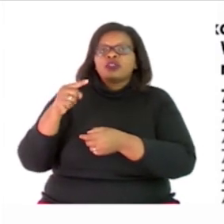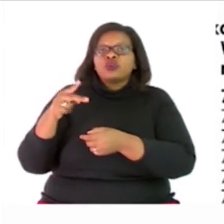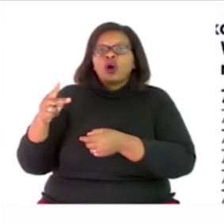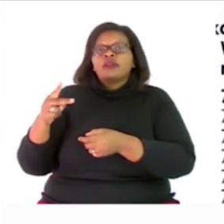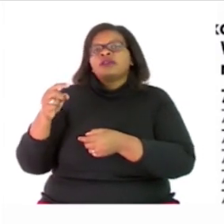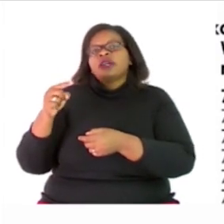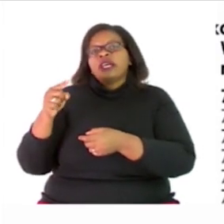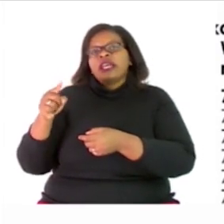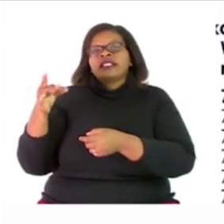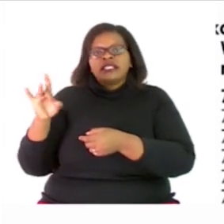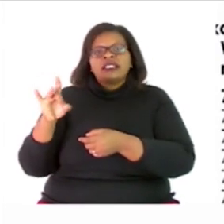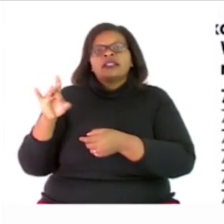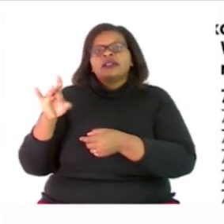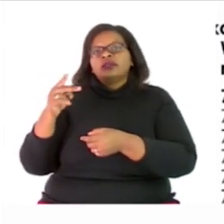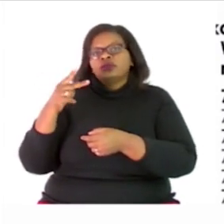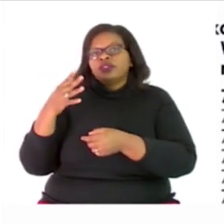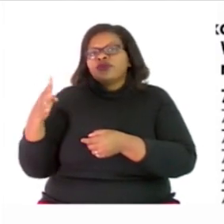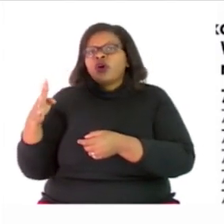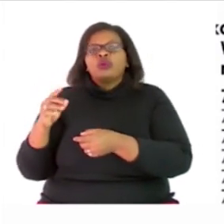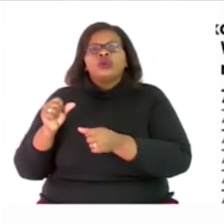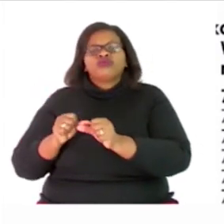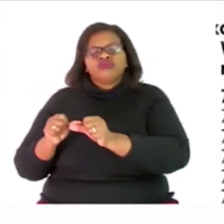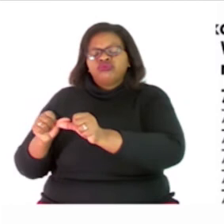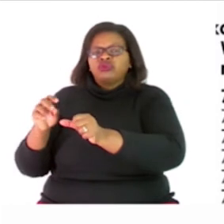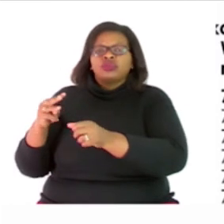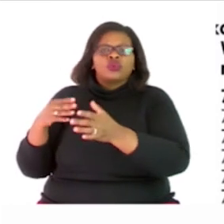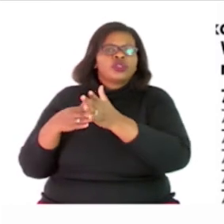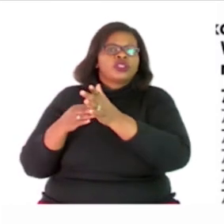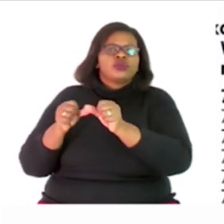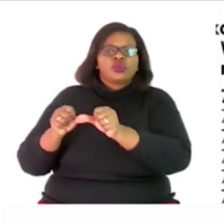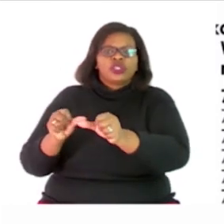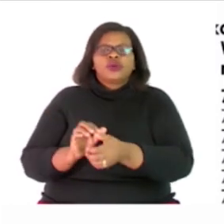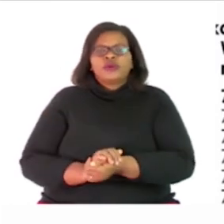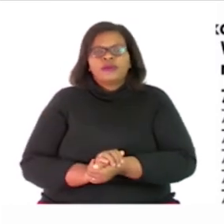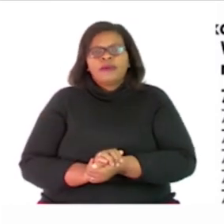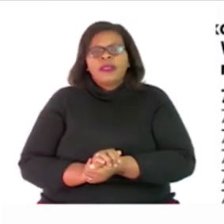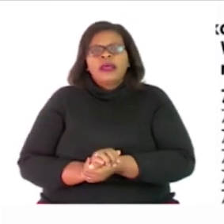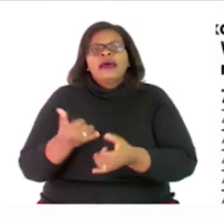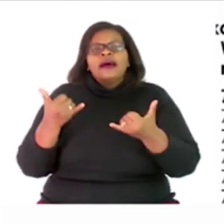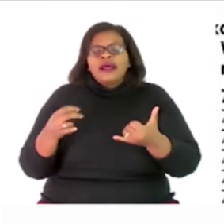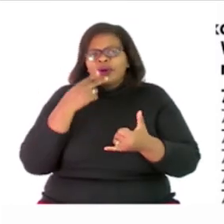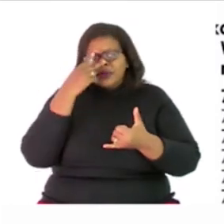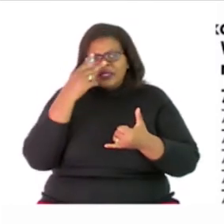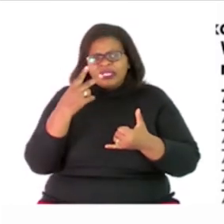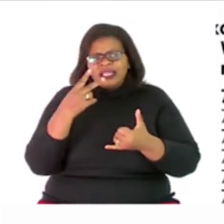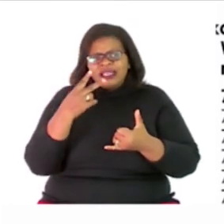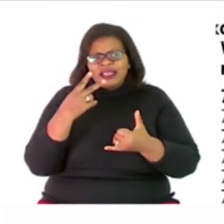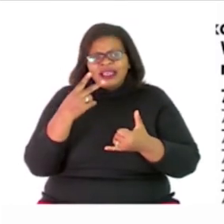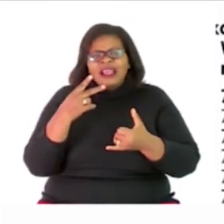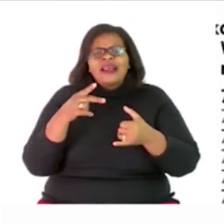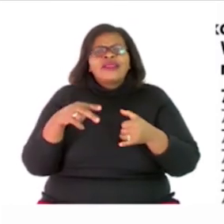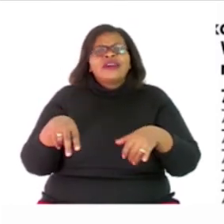twenty four thirty and it continues and we see the common multiples are